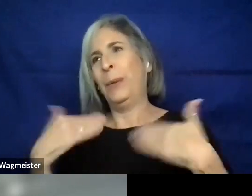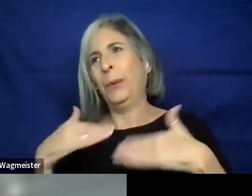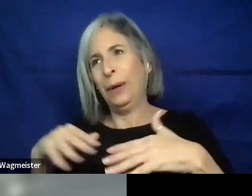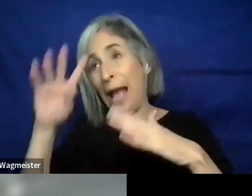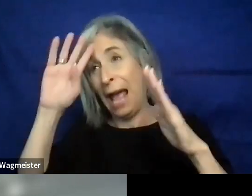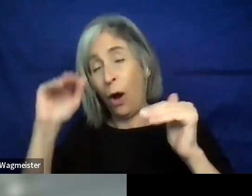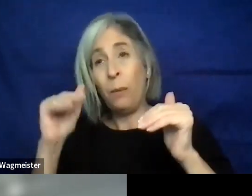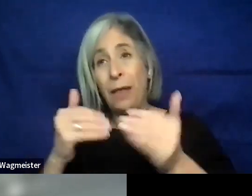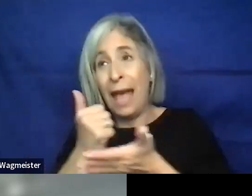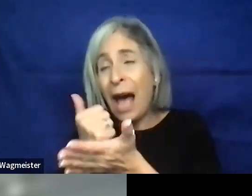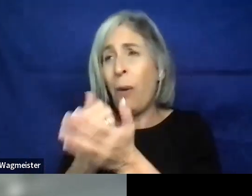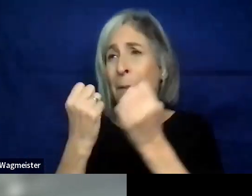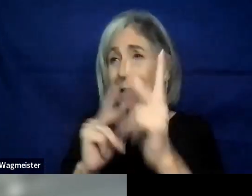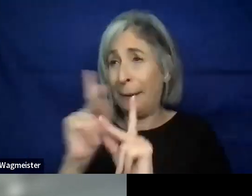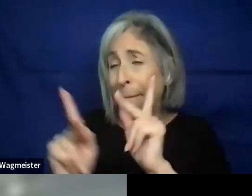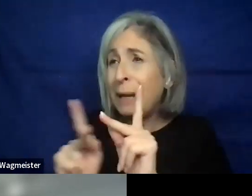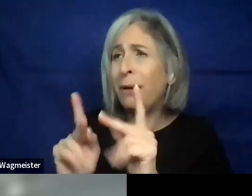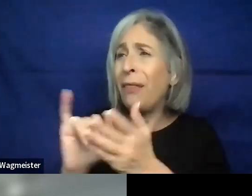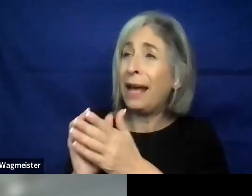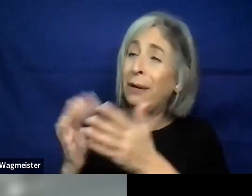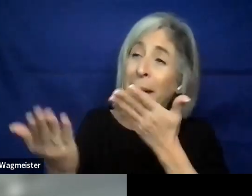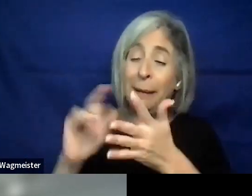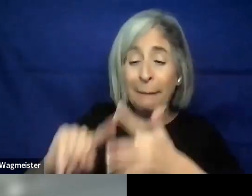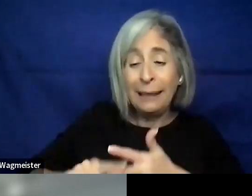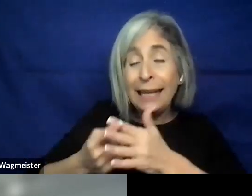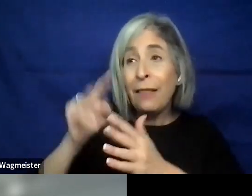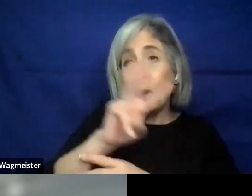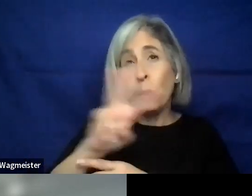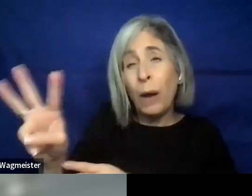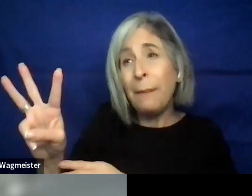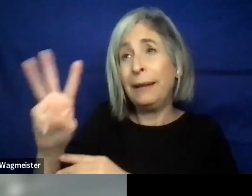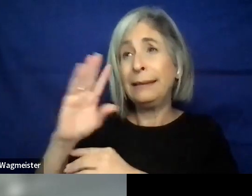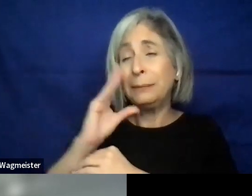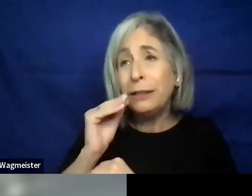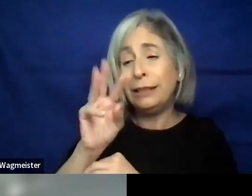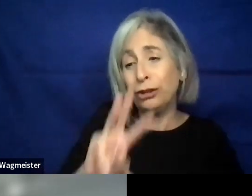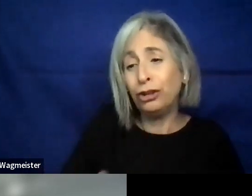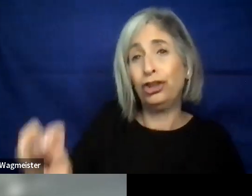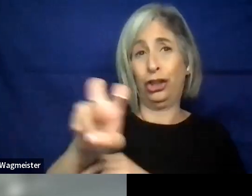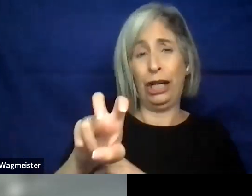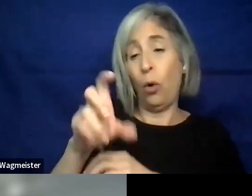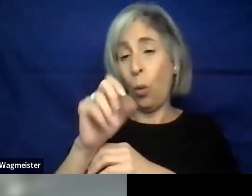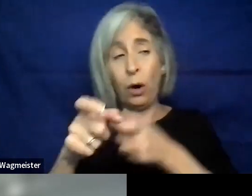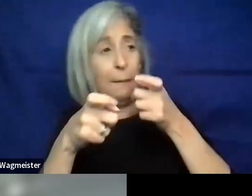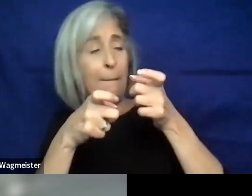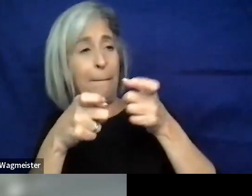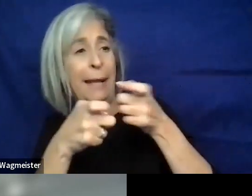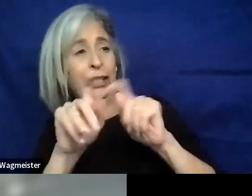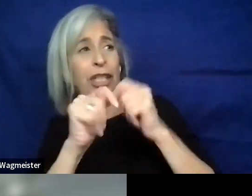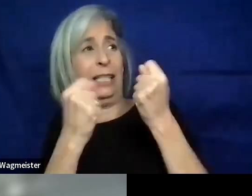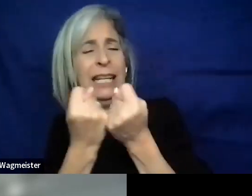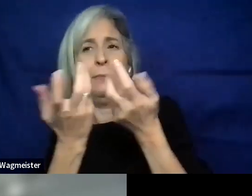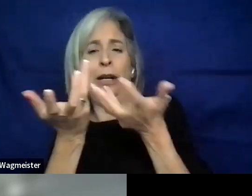helpful to people that are perhaps beginning their web accessibility professional journey or managing teams that are starting to